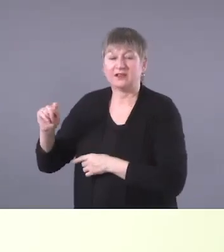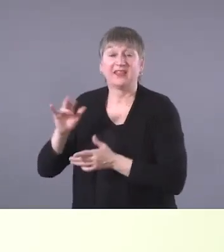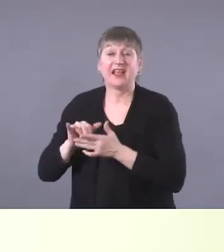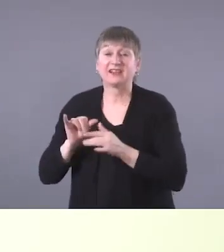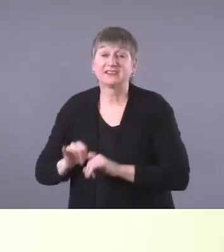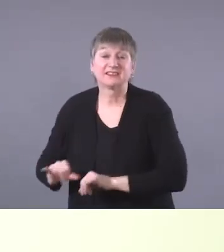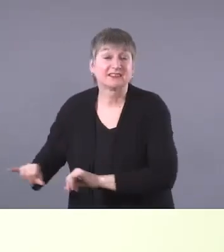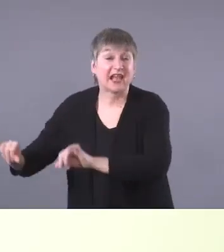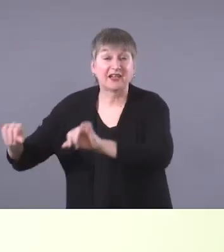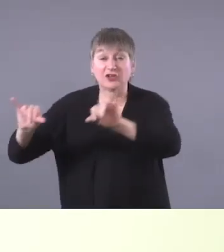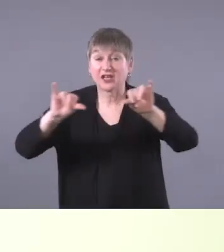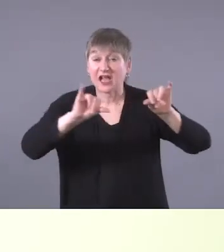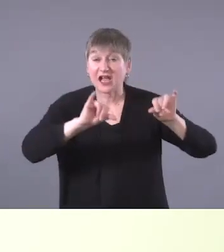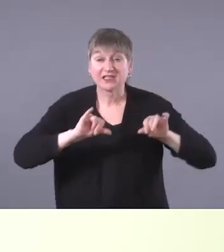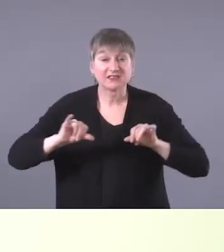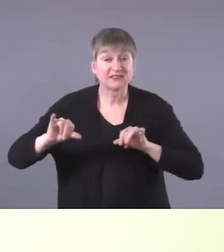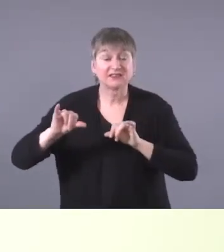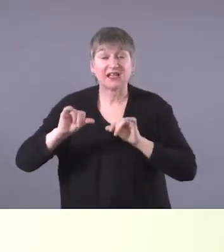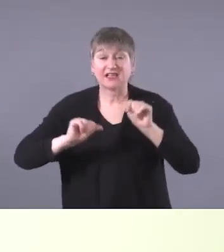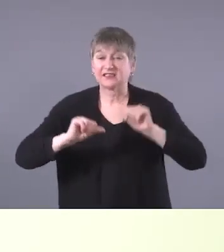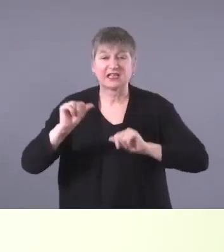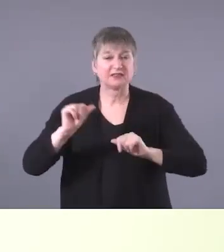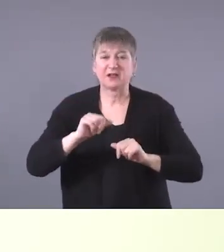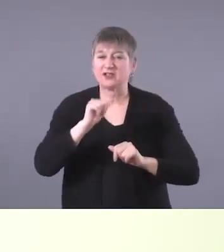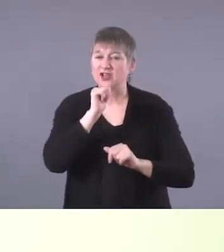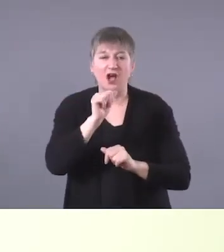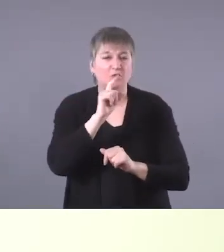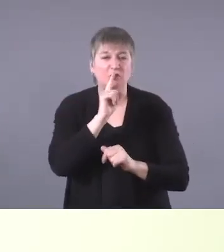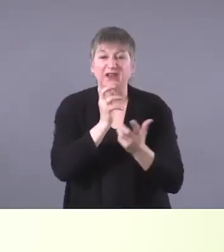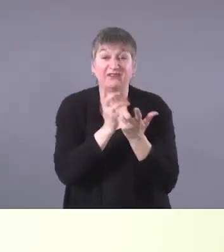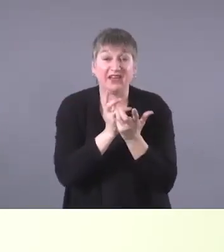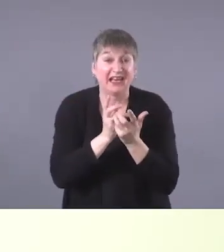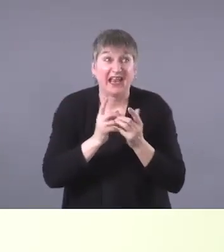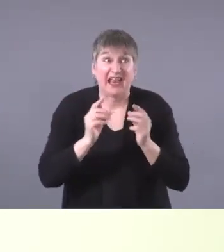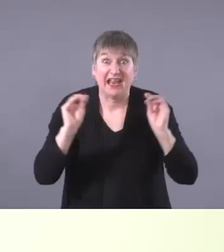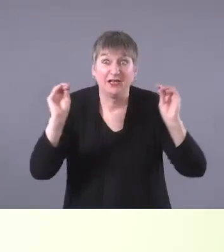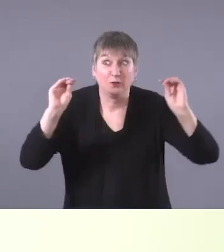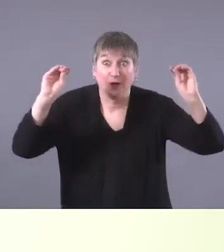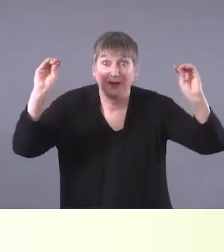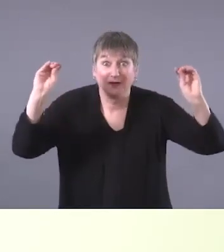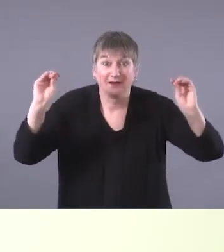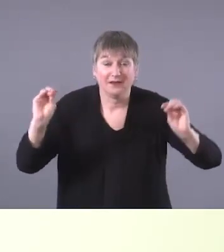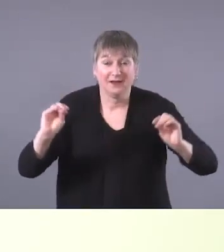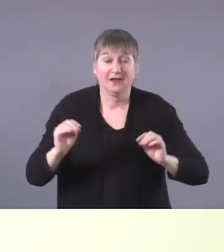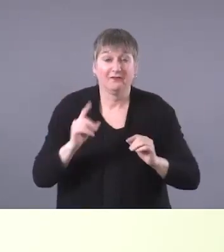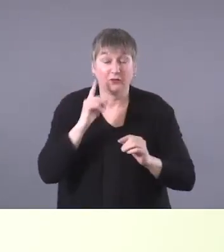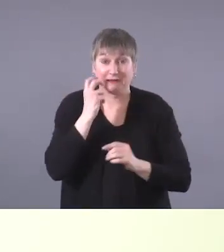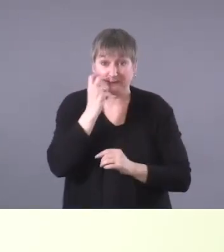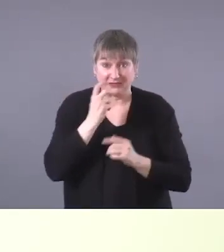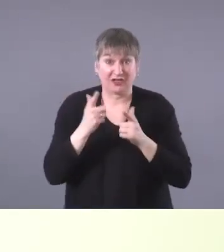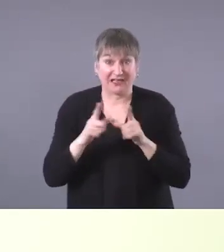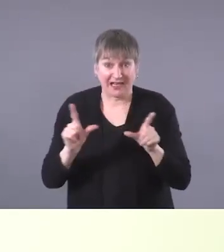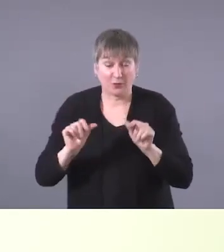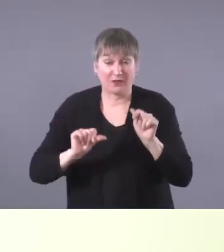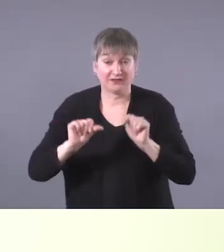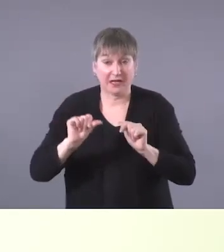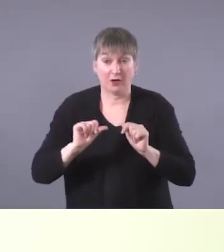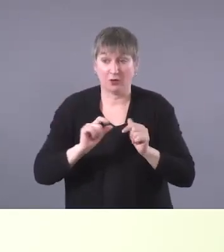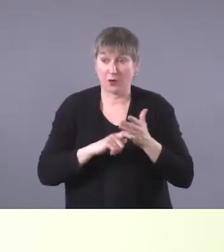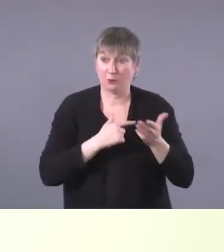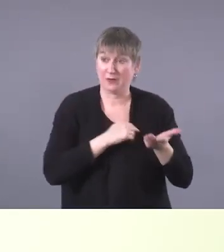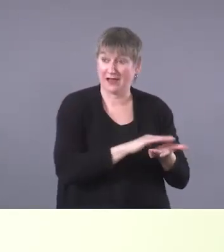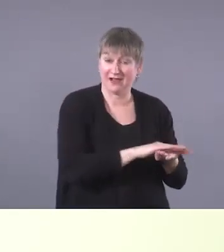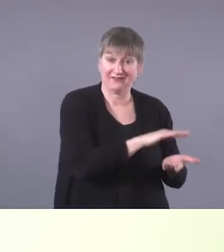often aren't ideal for anyone. Um, and, and definitely regarding speech and language assessments, what we have available to date